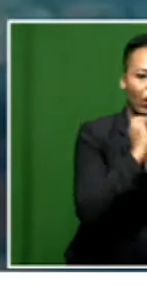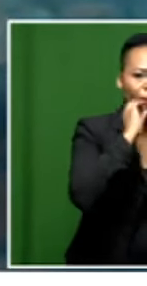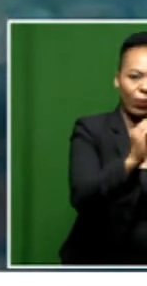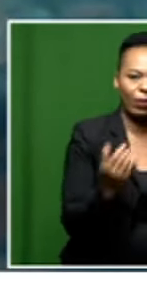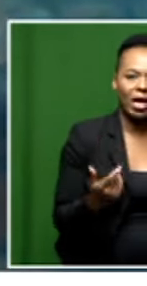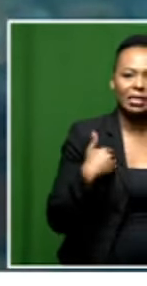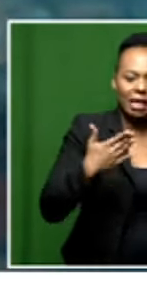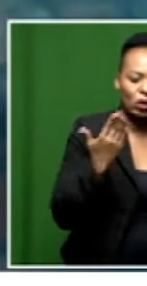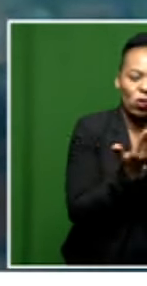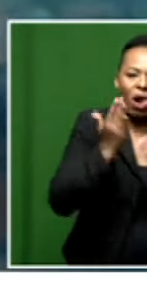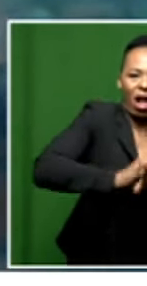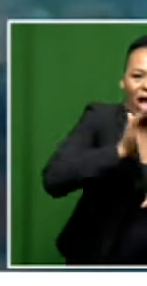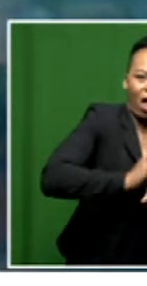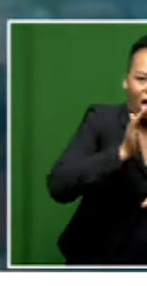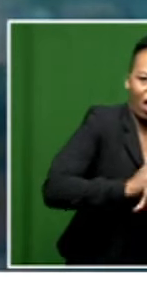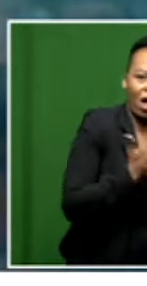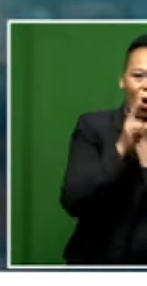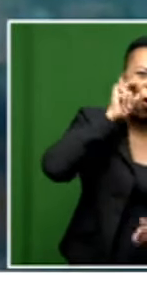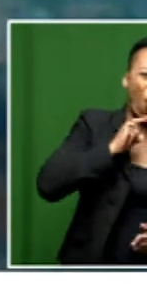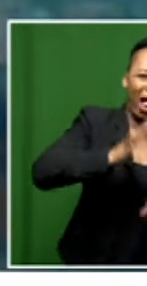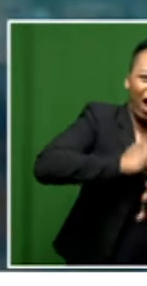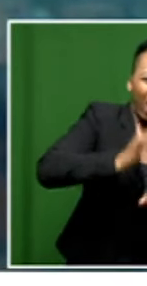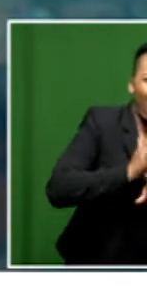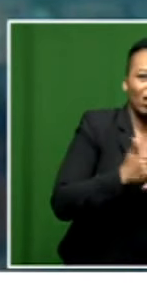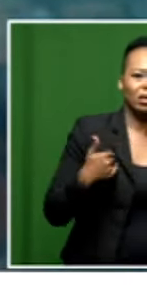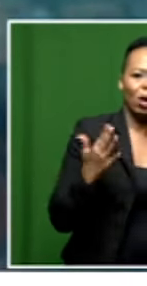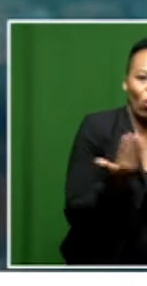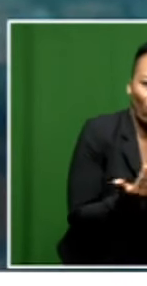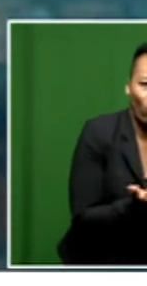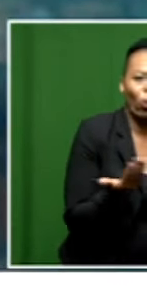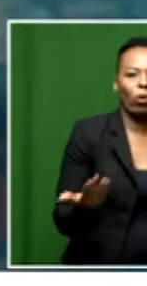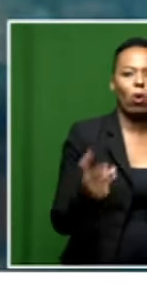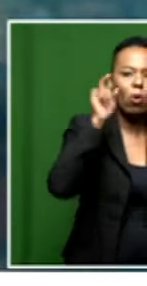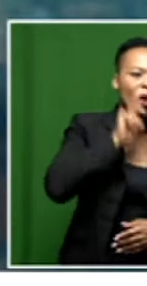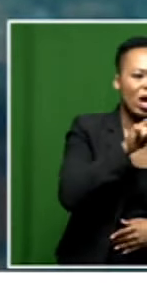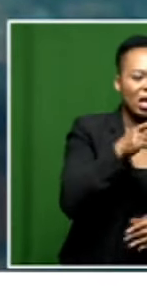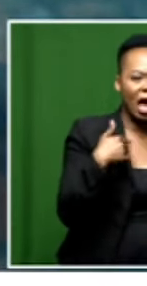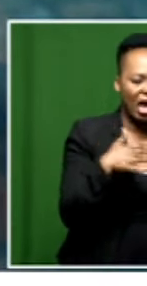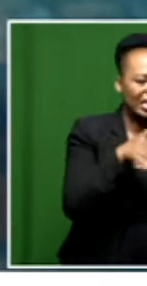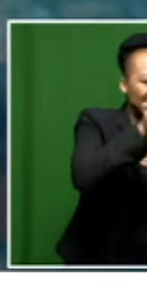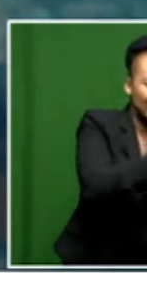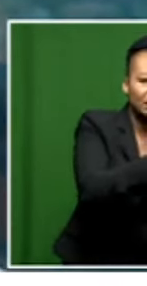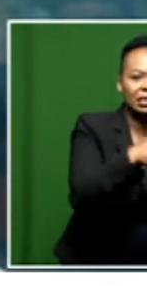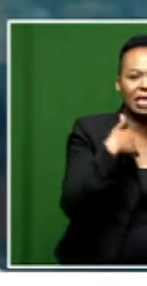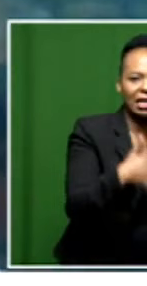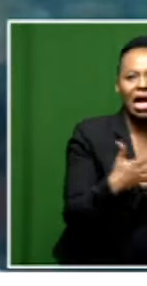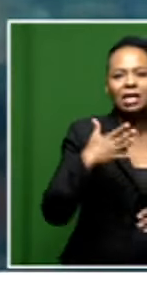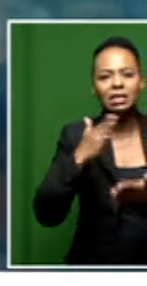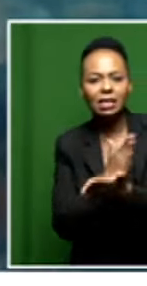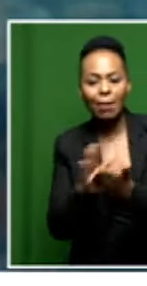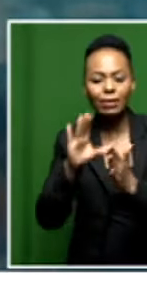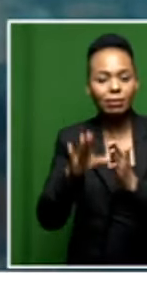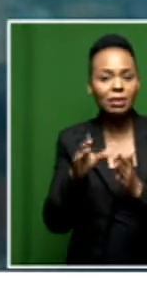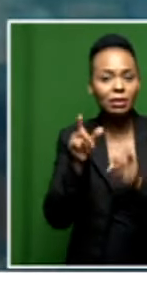age with the other children. When other children start at six, some of them start at nine or 11 or 15